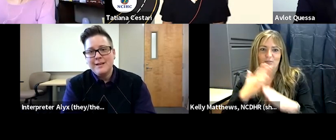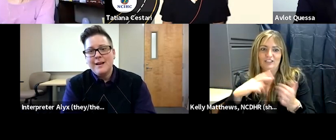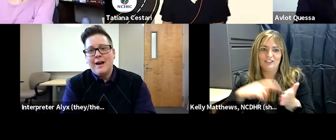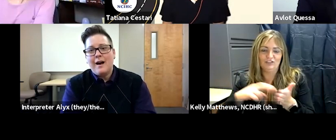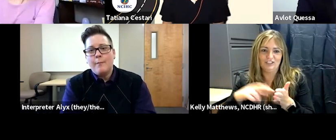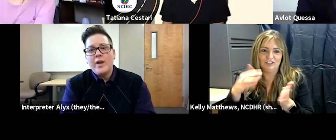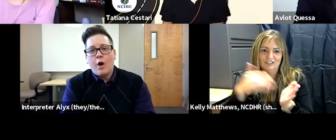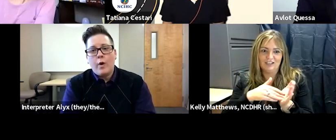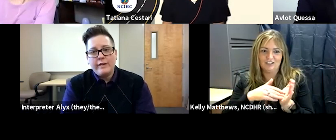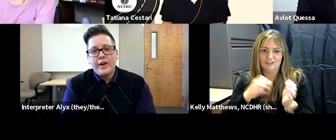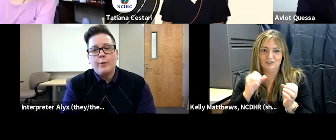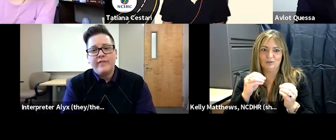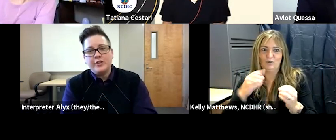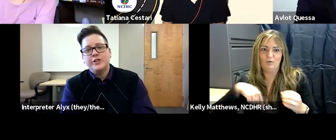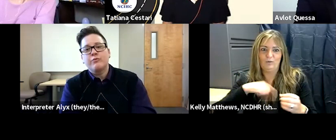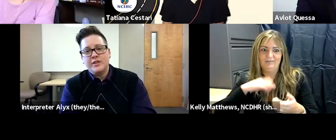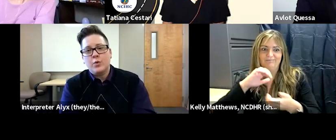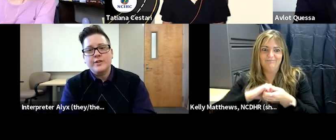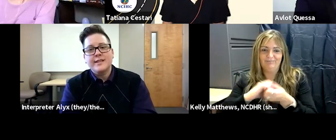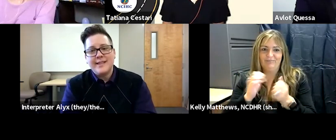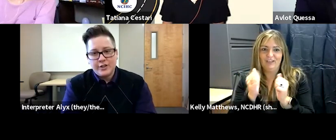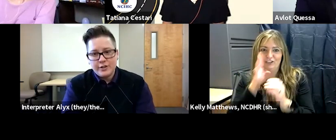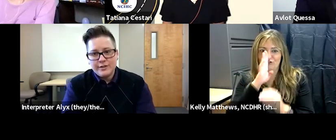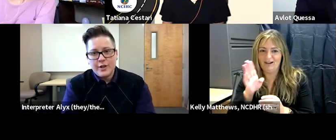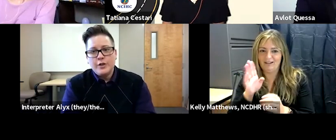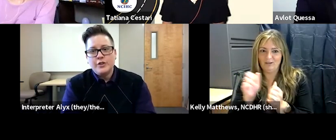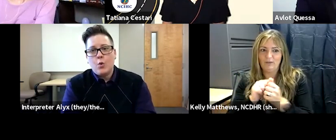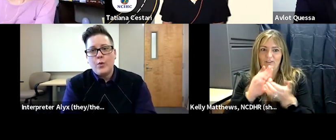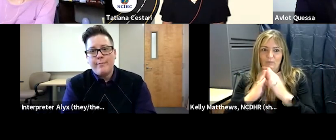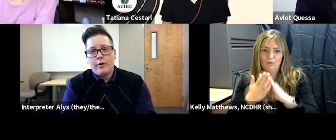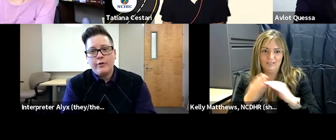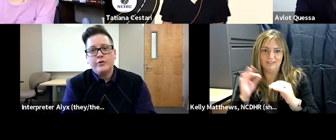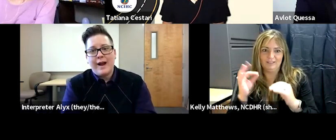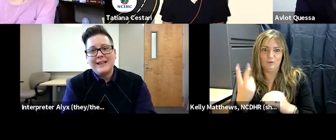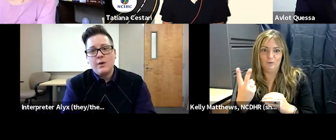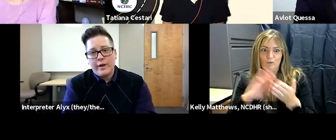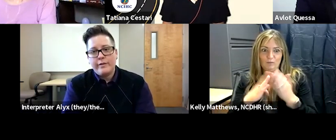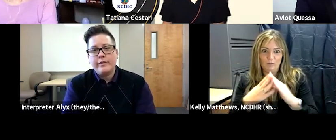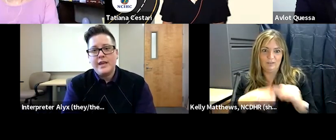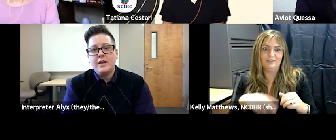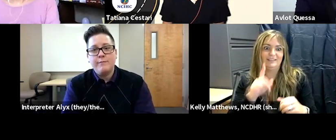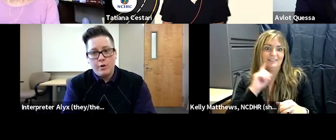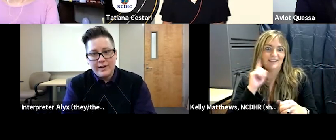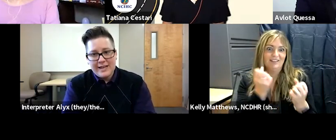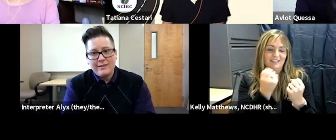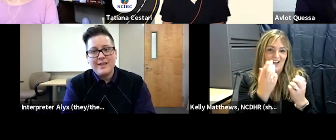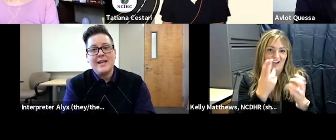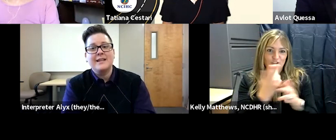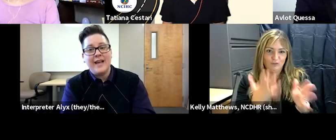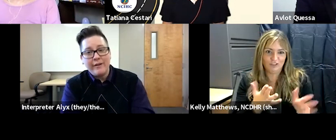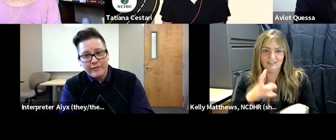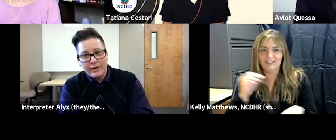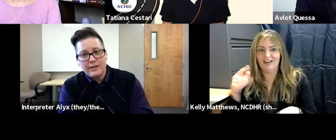we are one of their prevention resource centers so we partner directly with the community